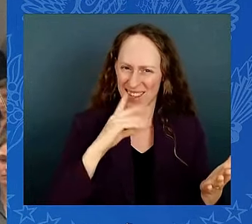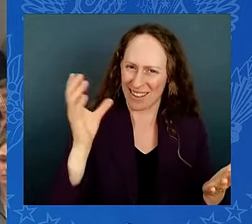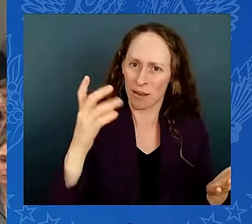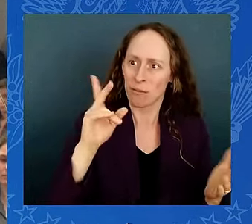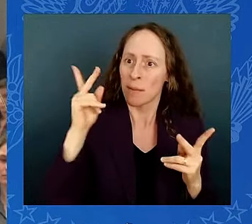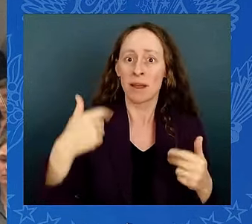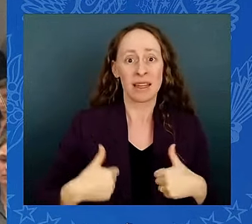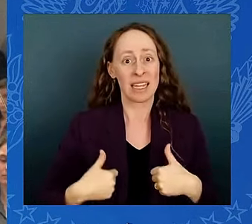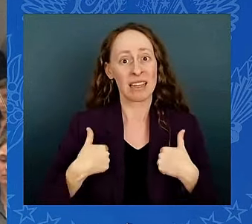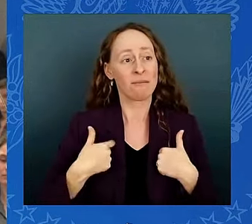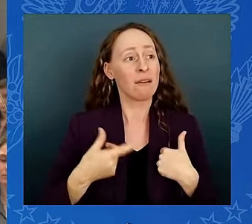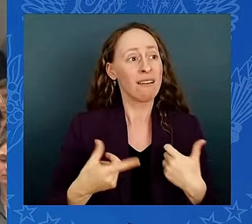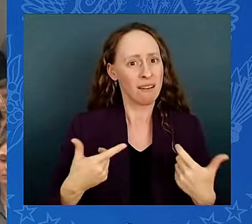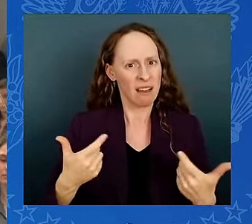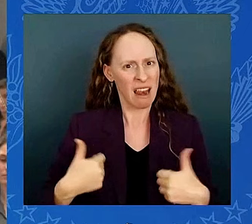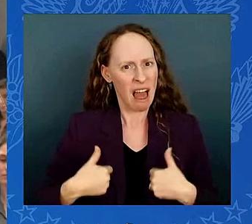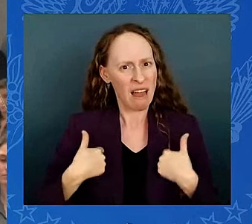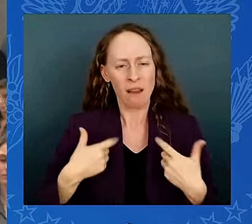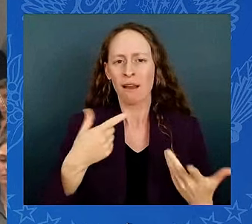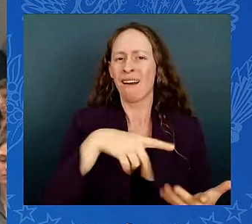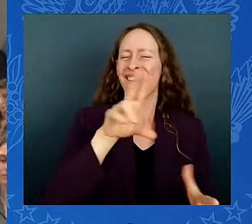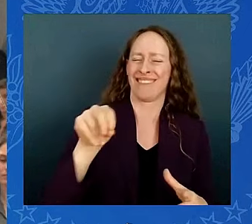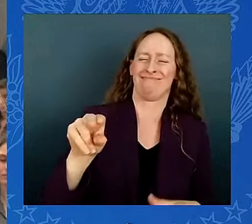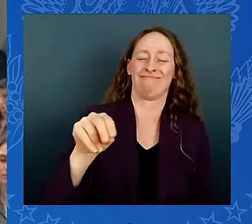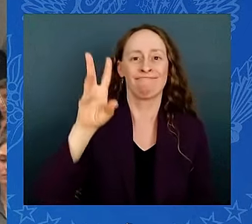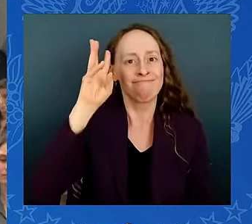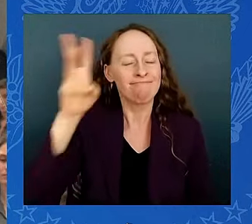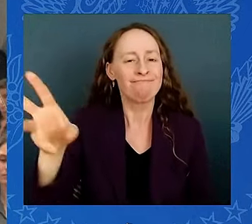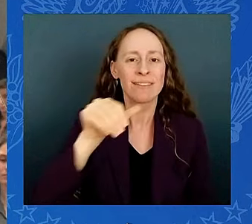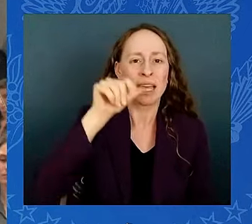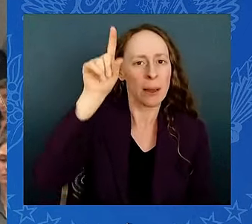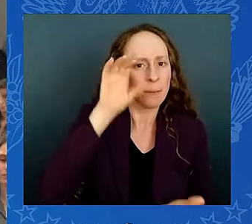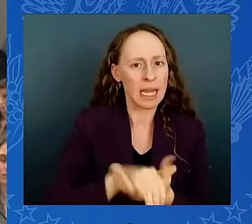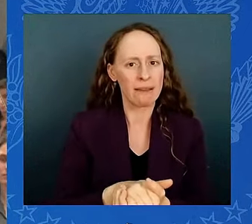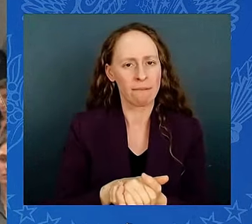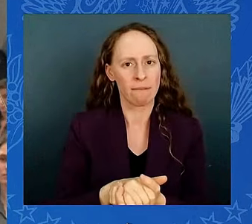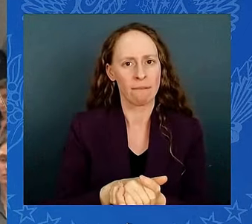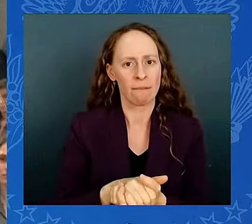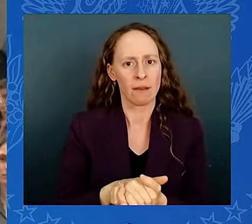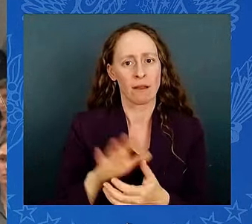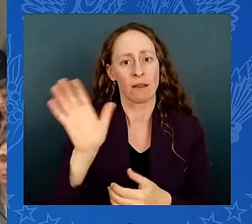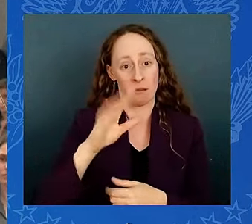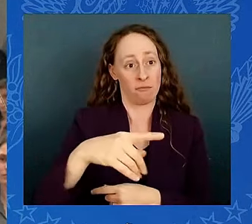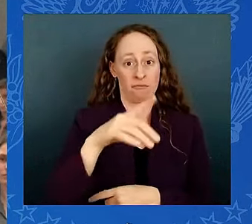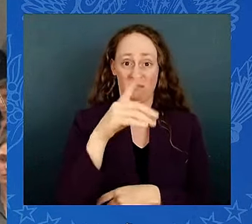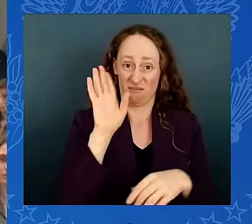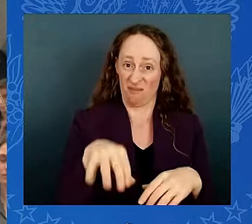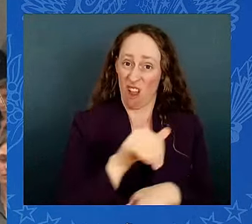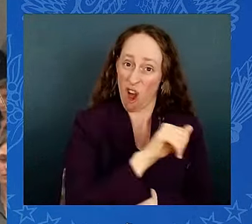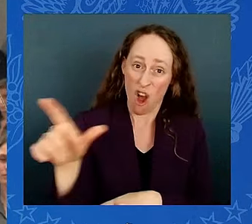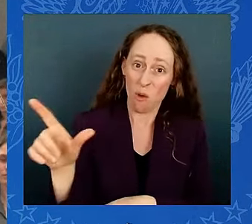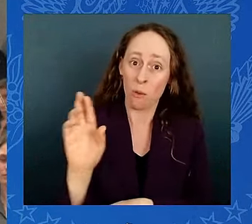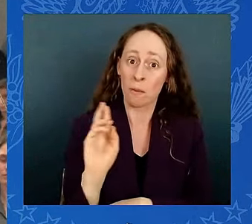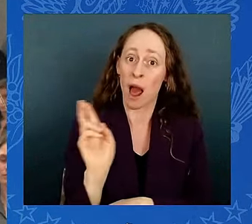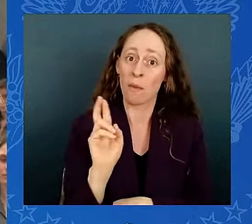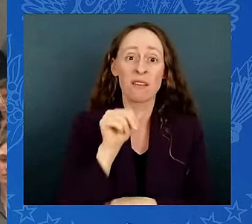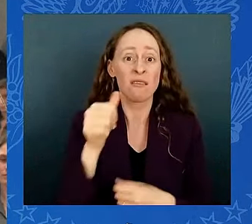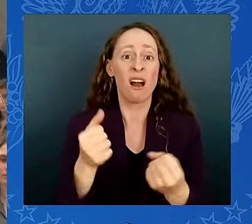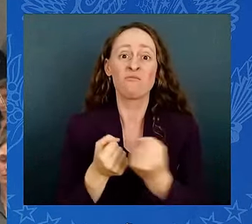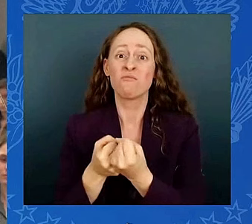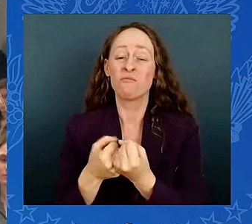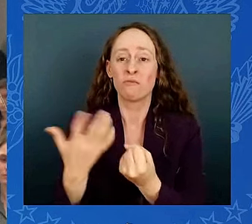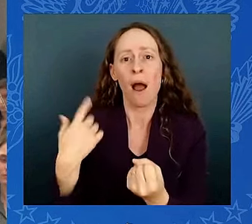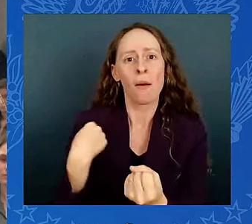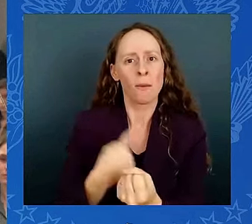Every single congressional Republican voted against the investments which created these jobs to combat climate change. Many of them are trying to repeal those